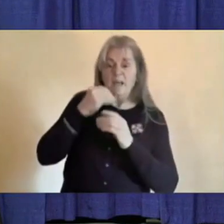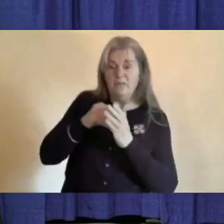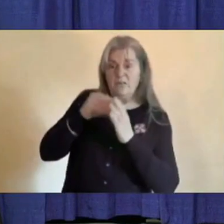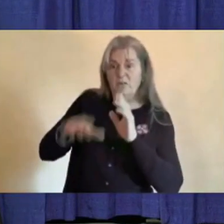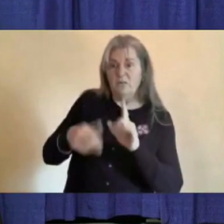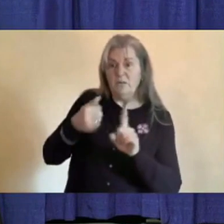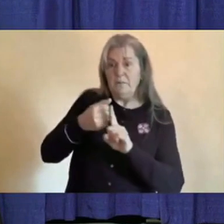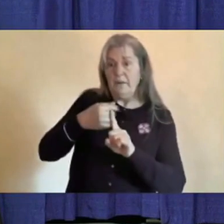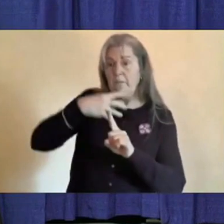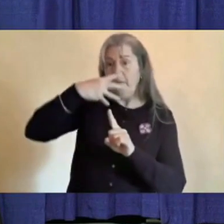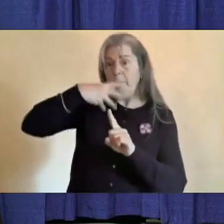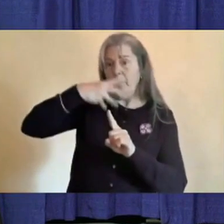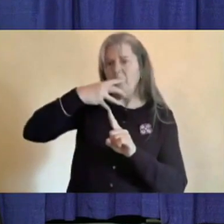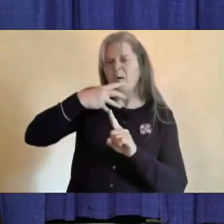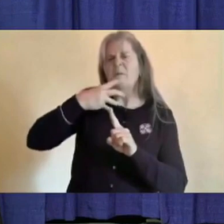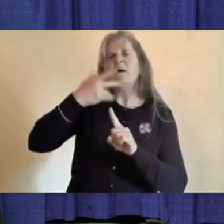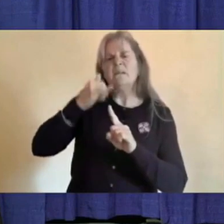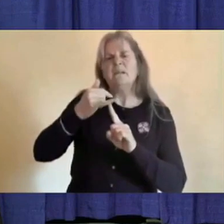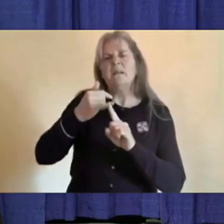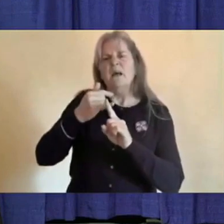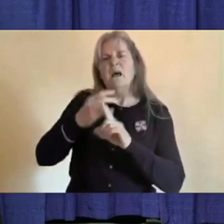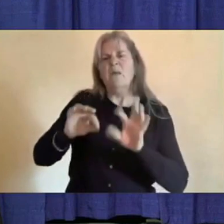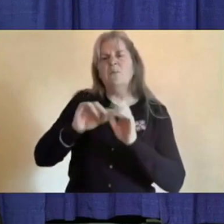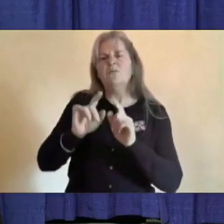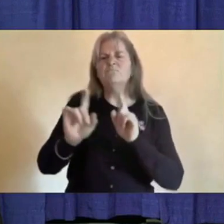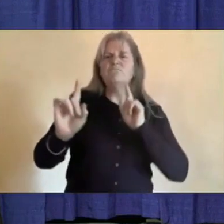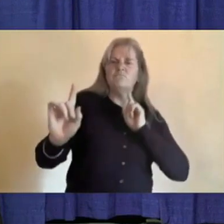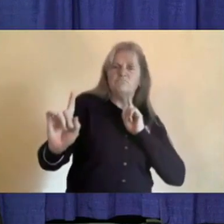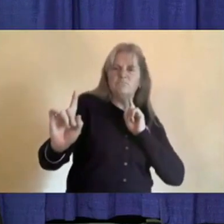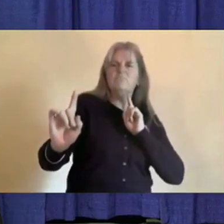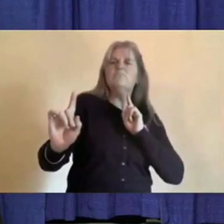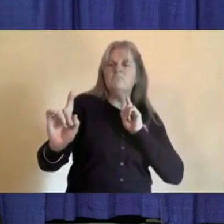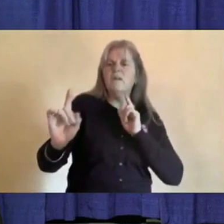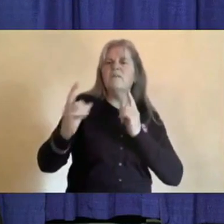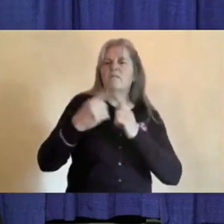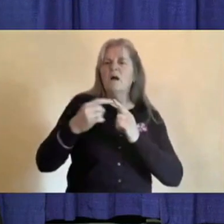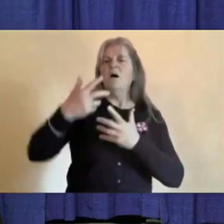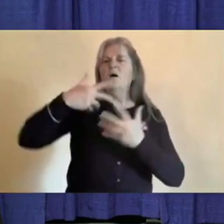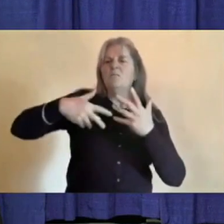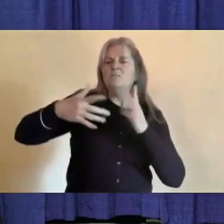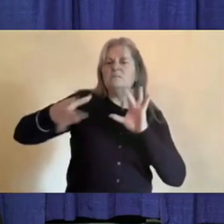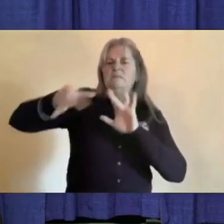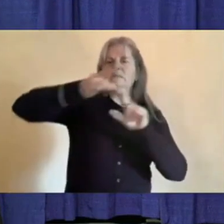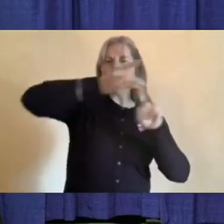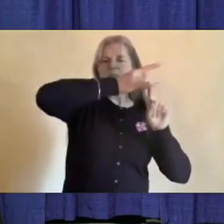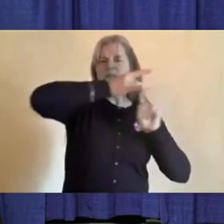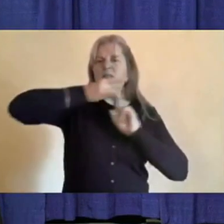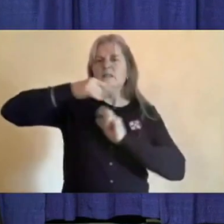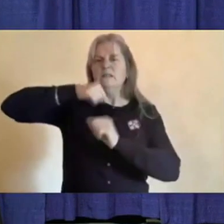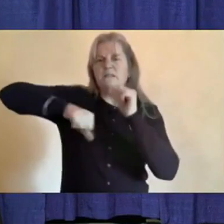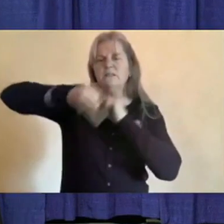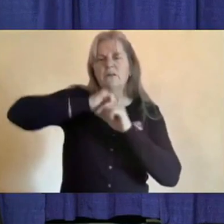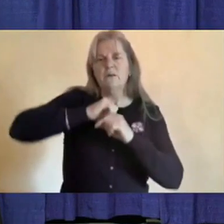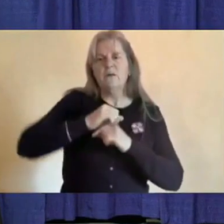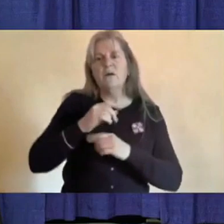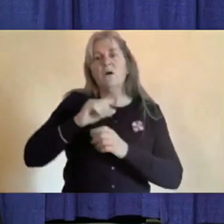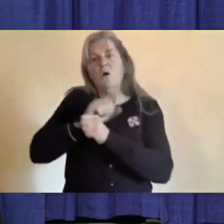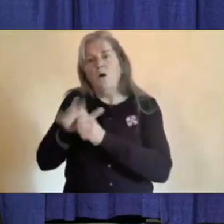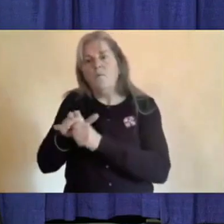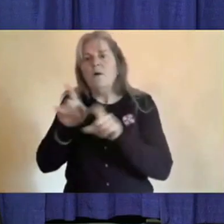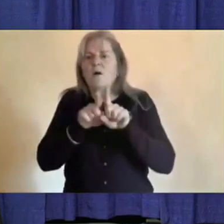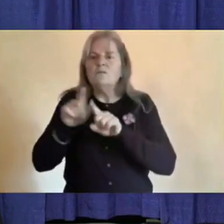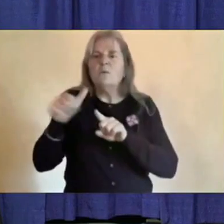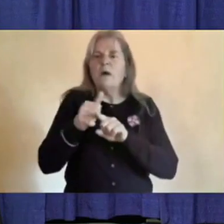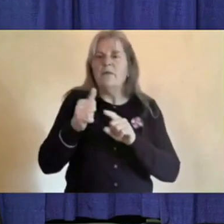measures within the school context helps to prevent sharing of any virus not just COVID. To keep